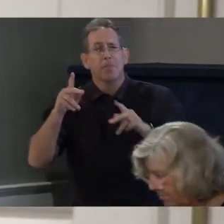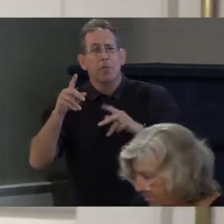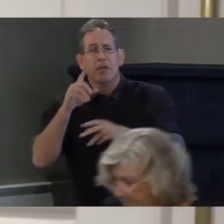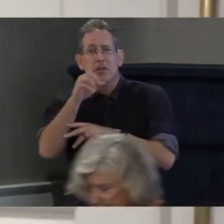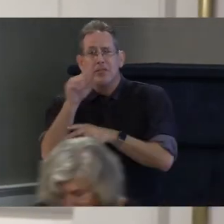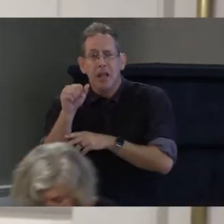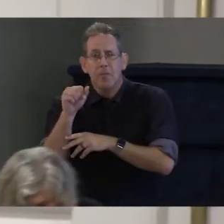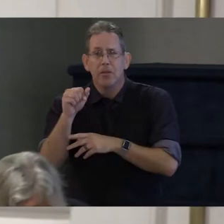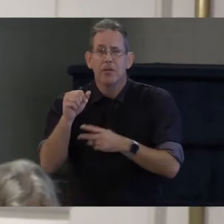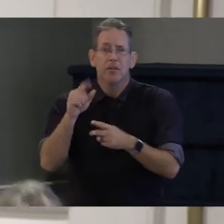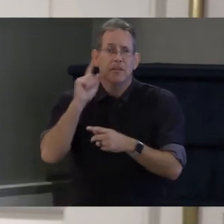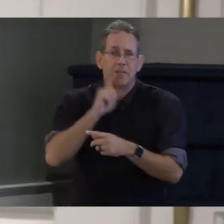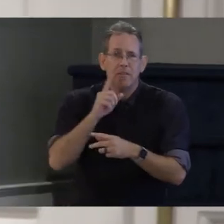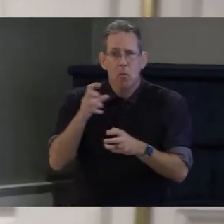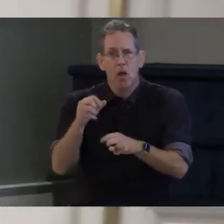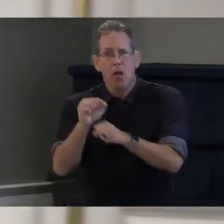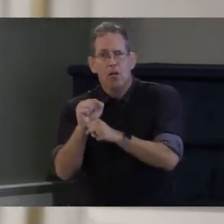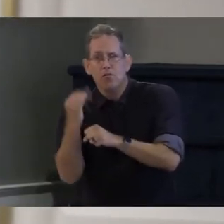benefits cliff in congress